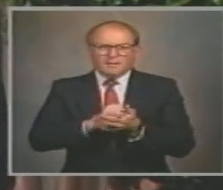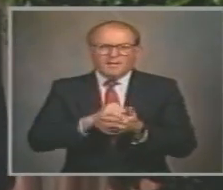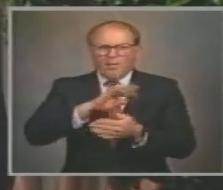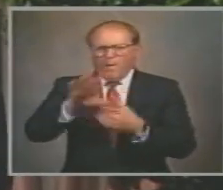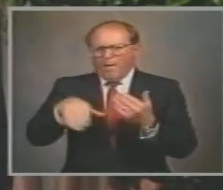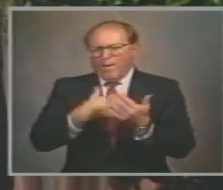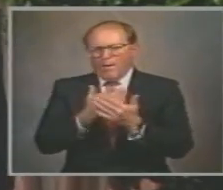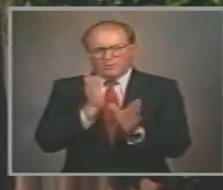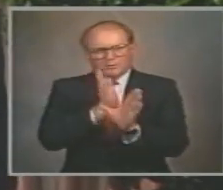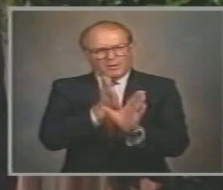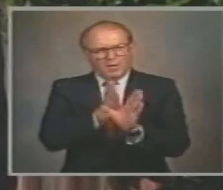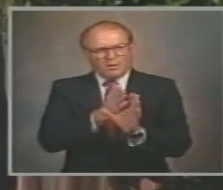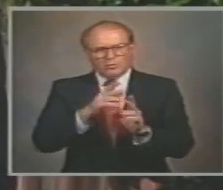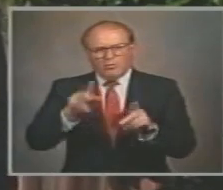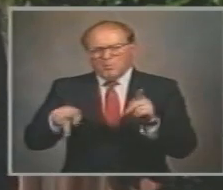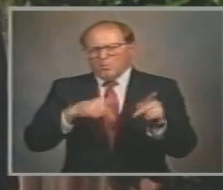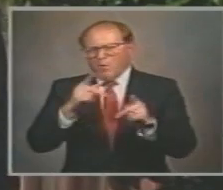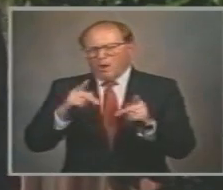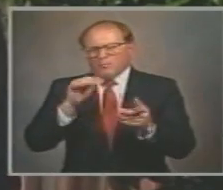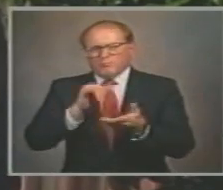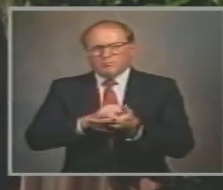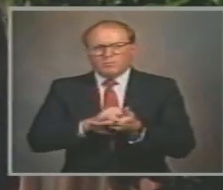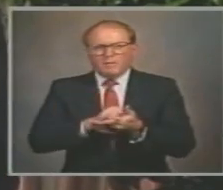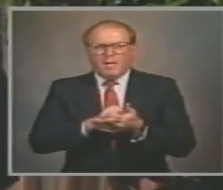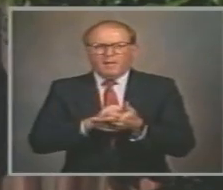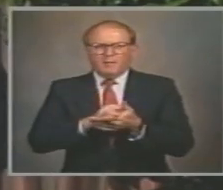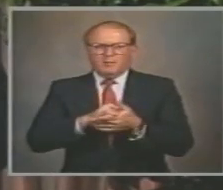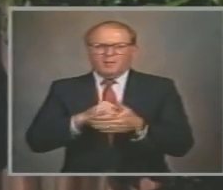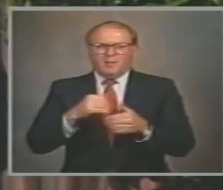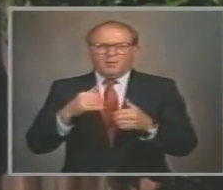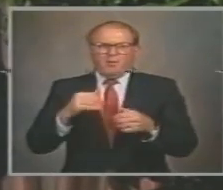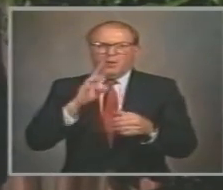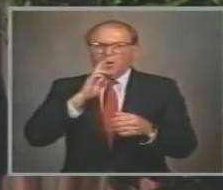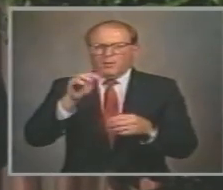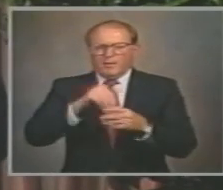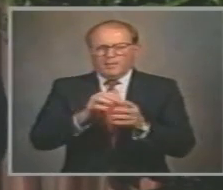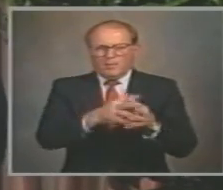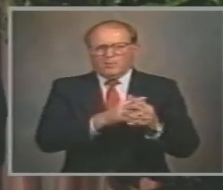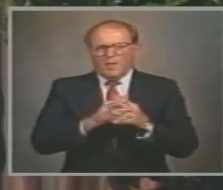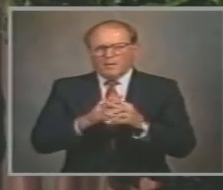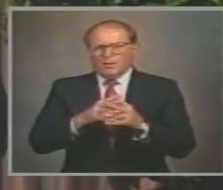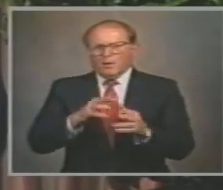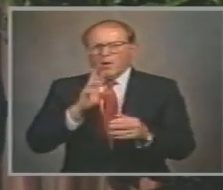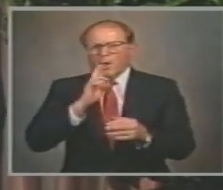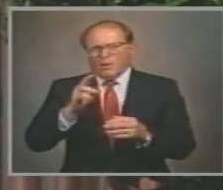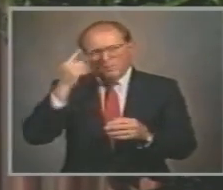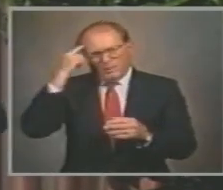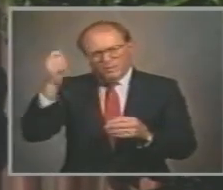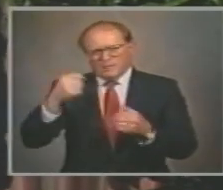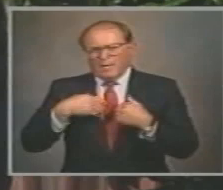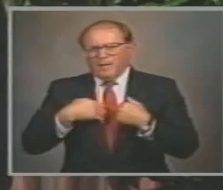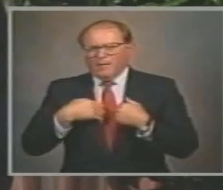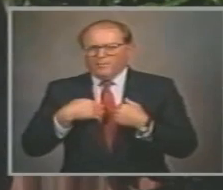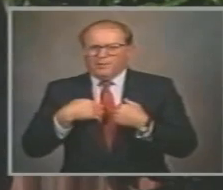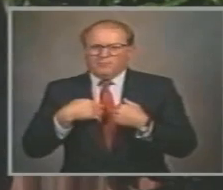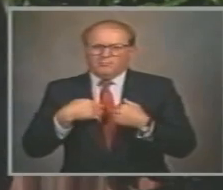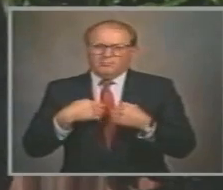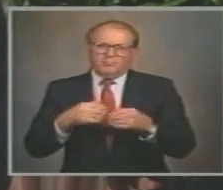social disorders That currently plague American society Are traceable To a flawed conception Of freedom